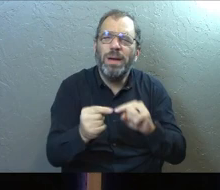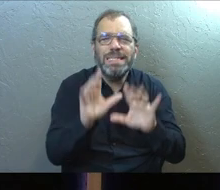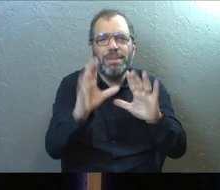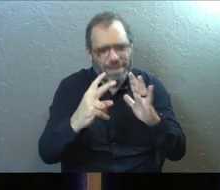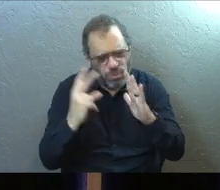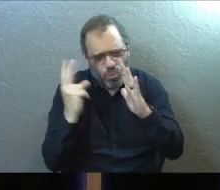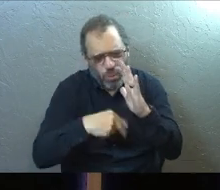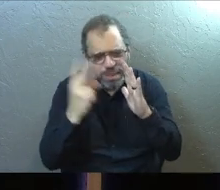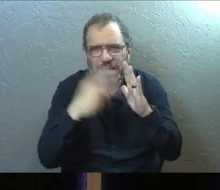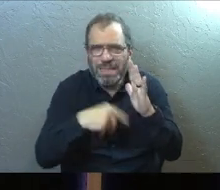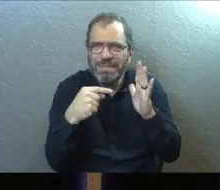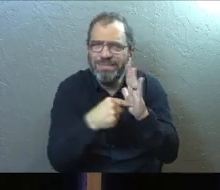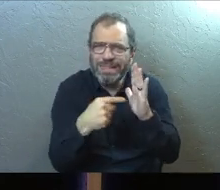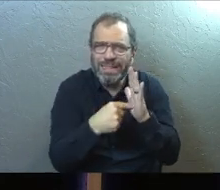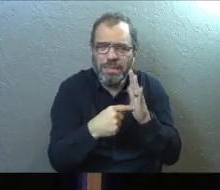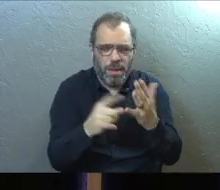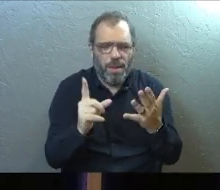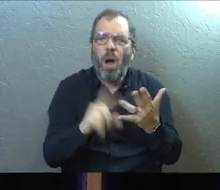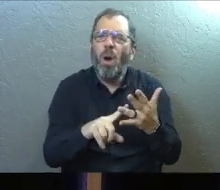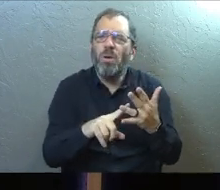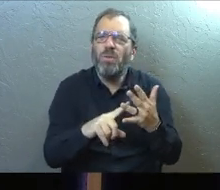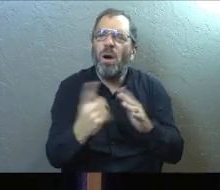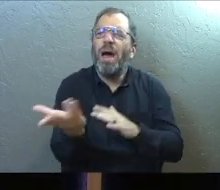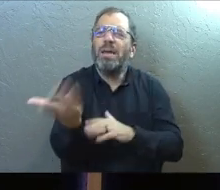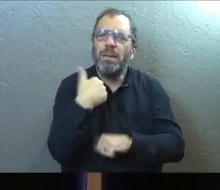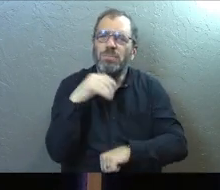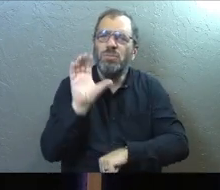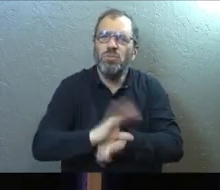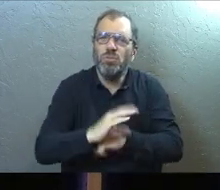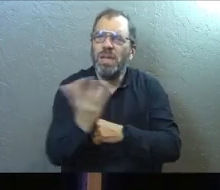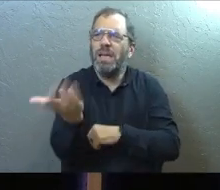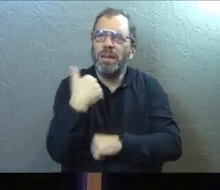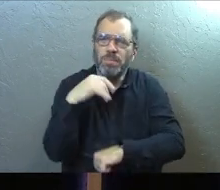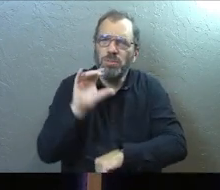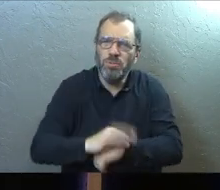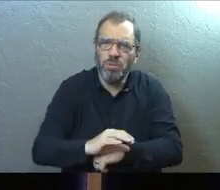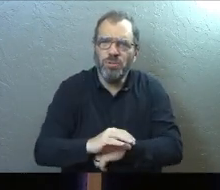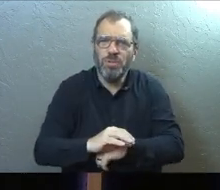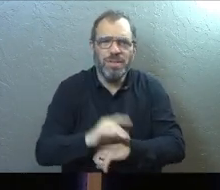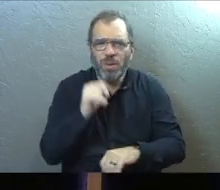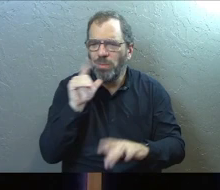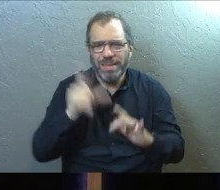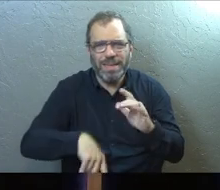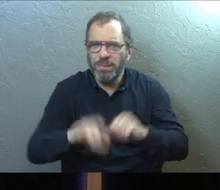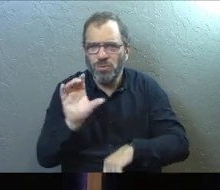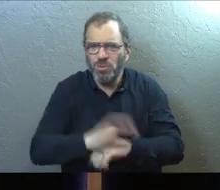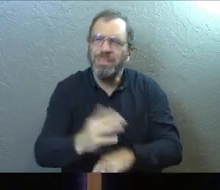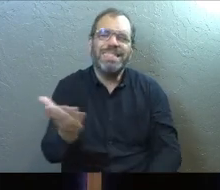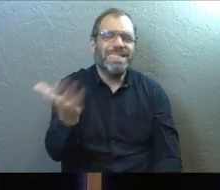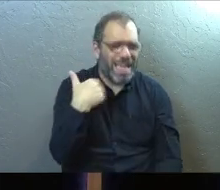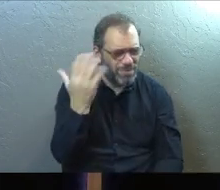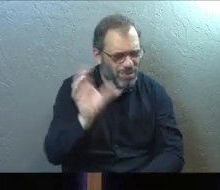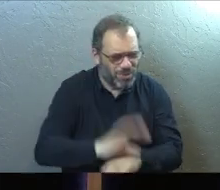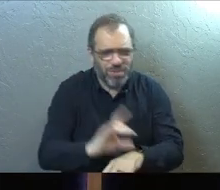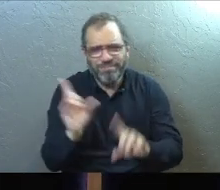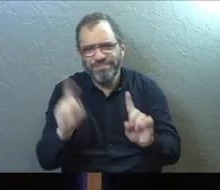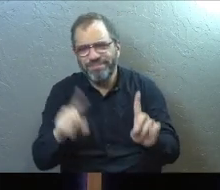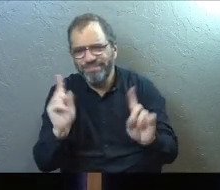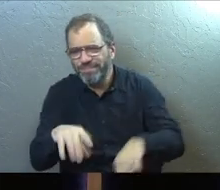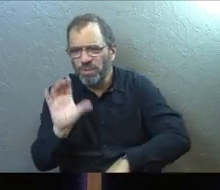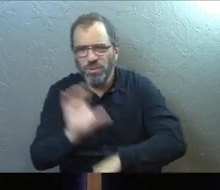Please read that. Also keep coming to church. Just keep coming to church.